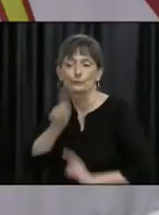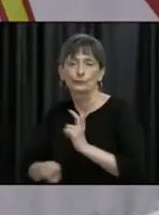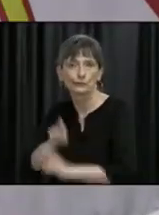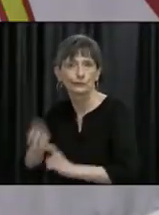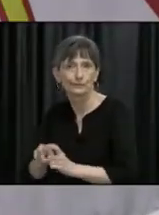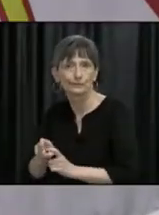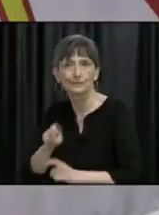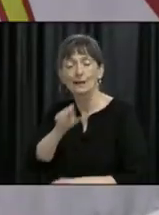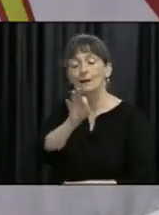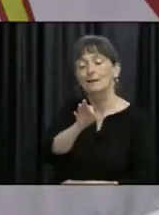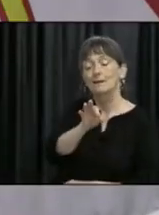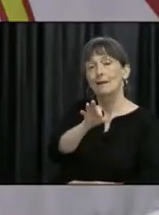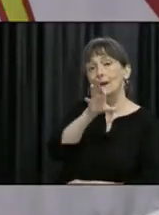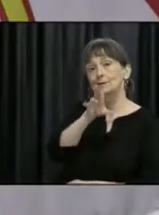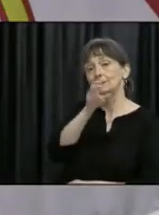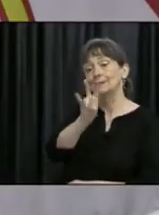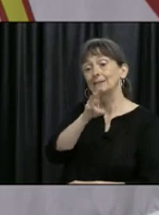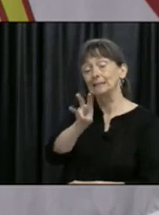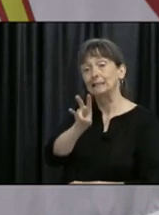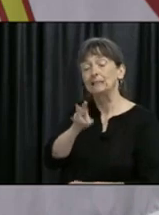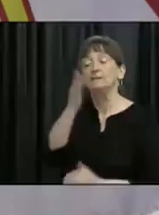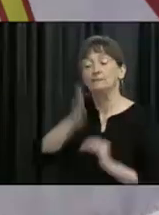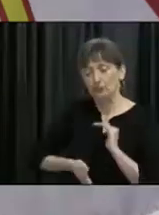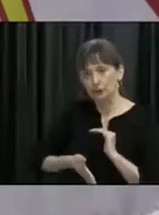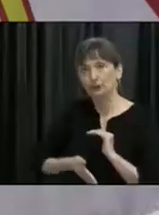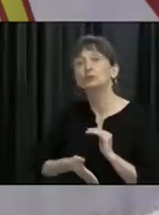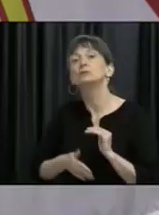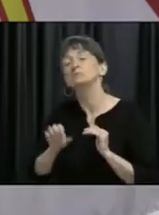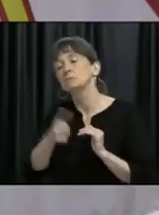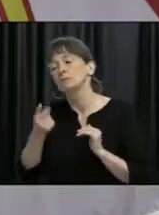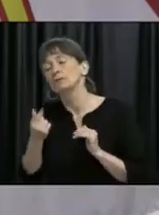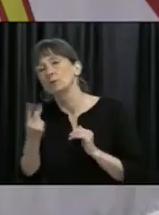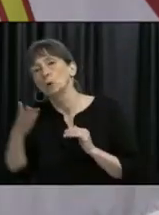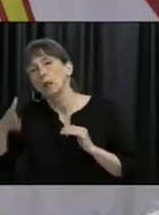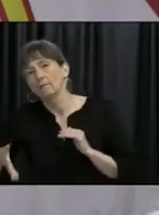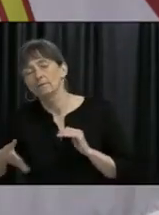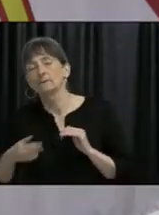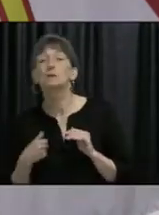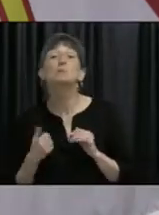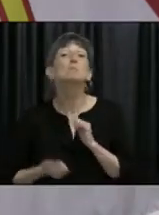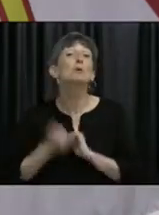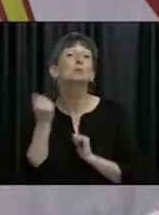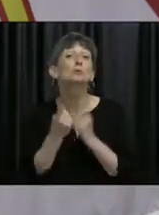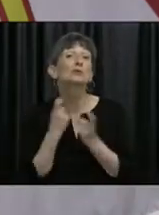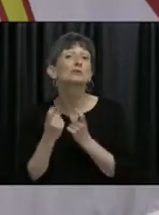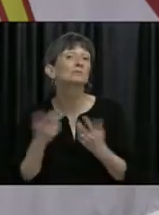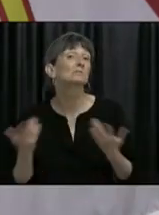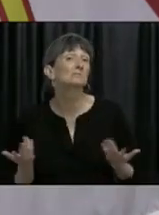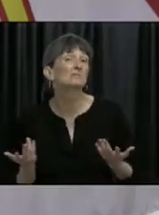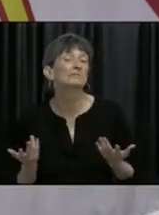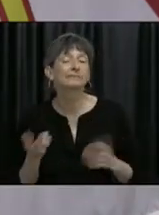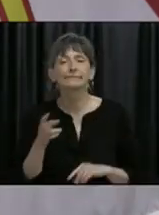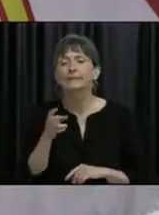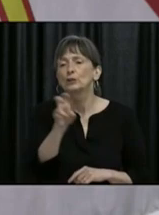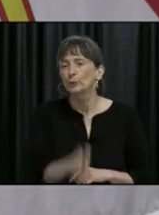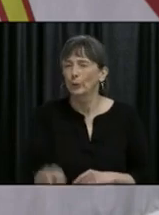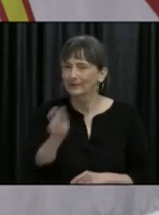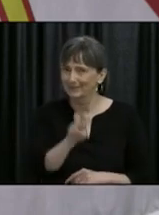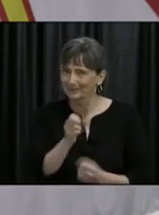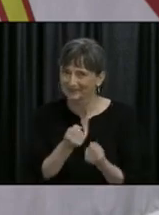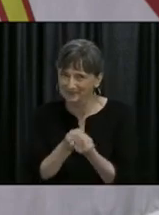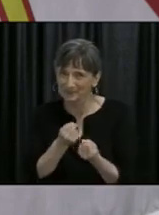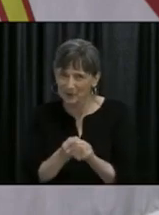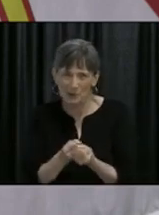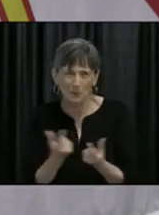917 of those have been complete and the rest are being worked on. And some of the common themes would be around tourism supports, of course,